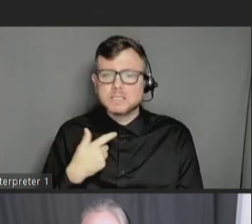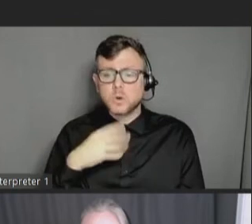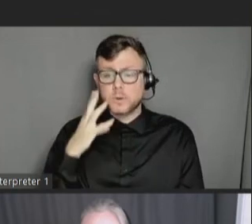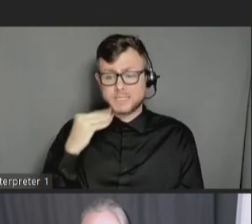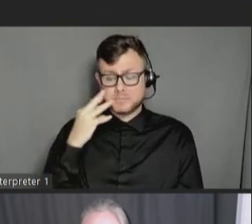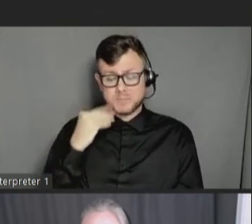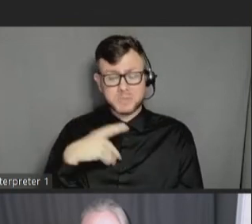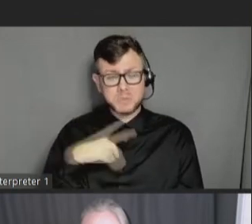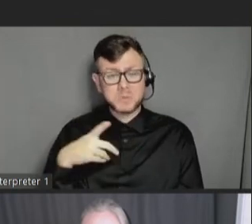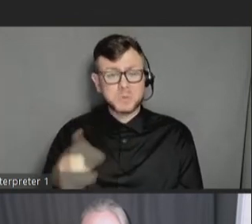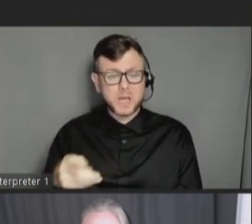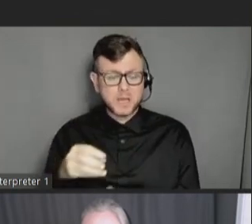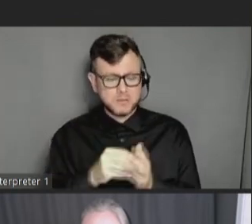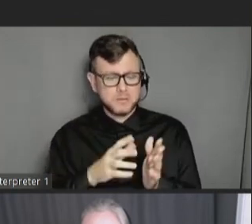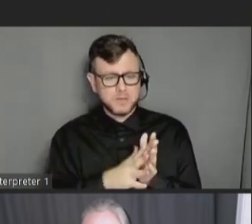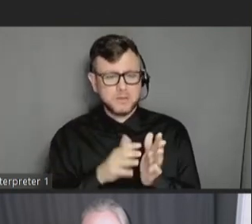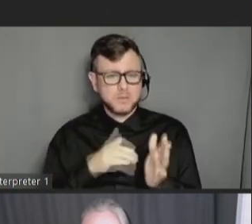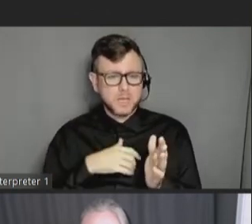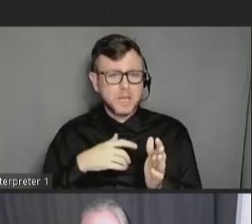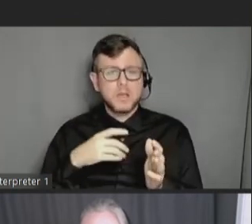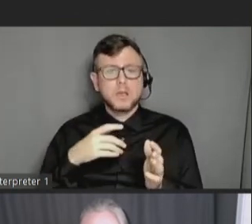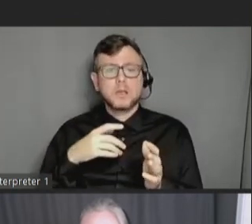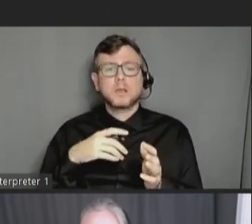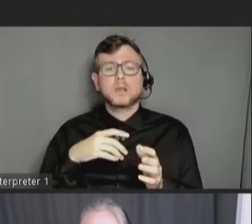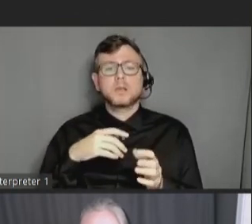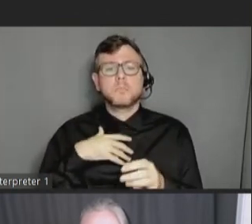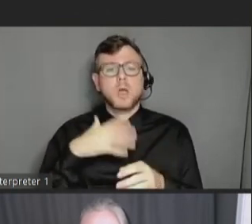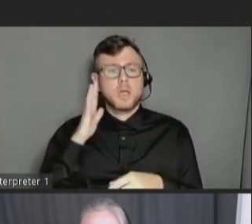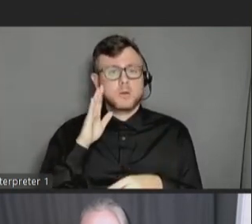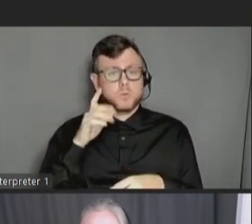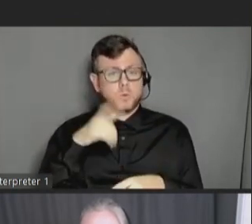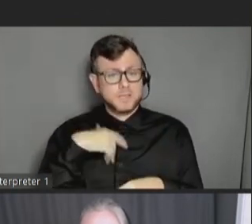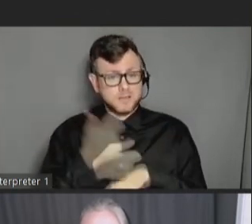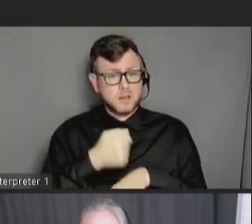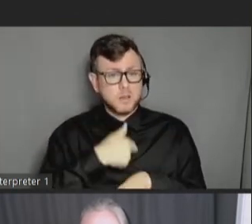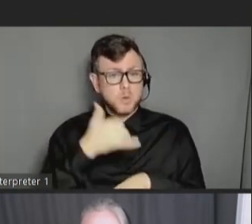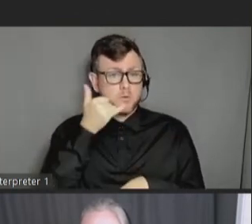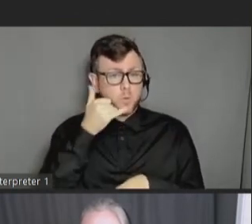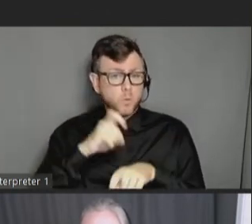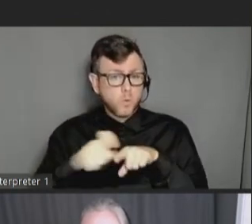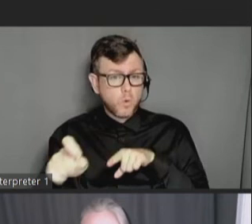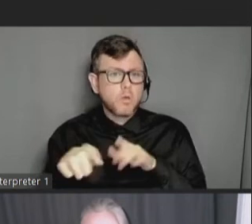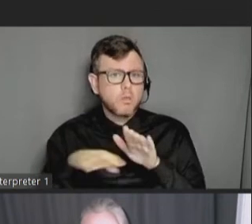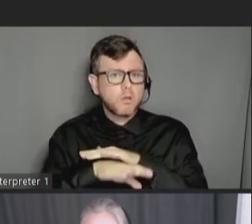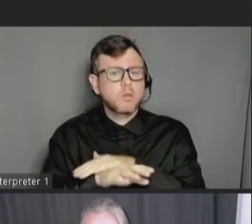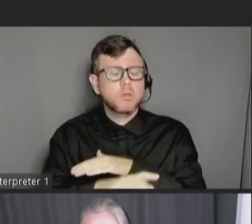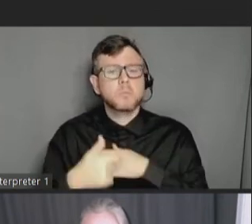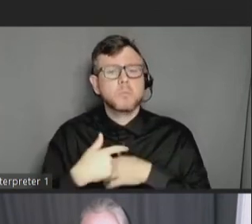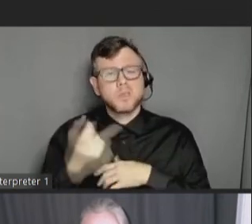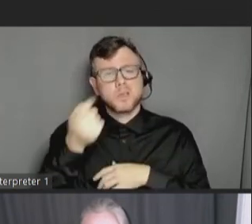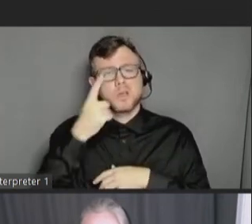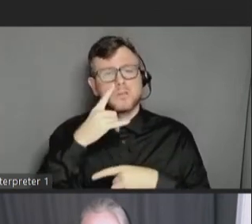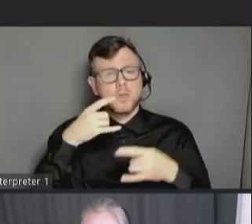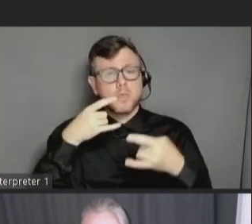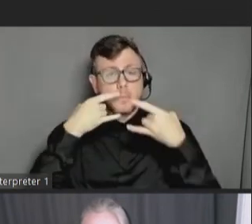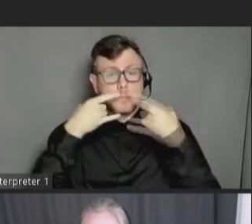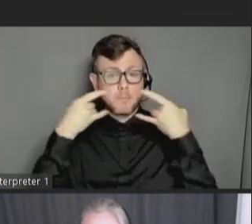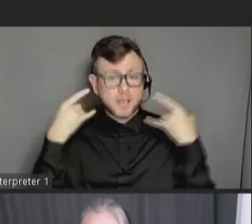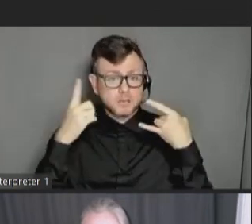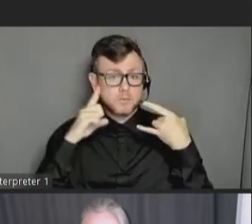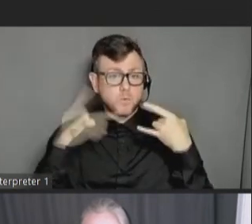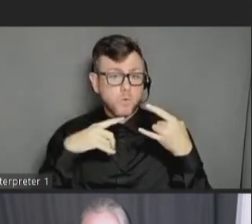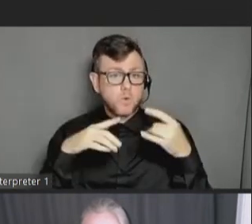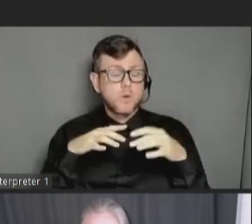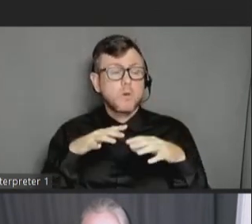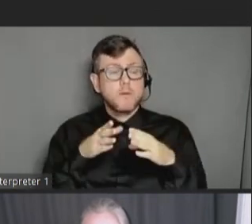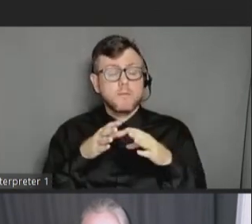put in line phone call access, but we have to be careful. And one of good examples, when the masks came out for availability free